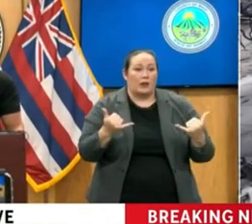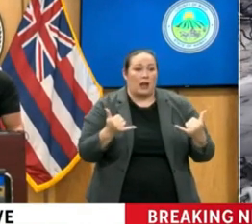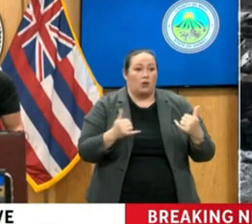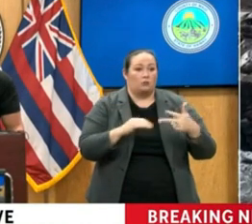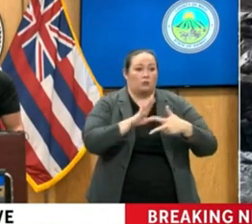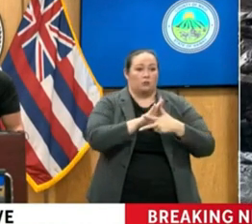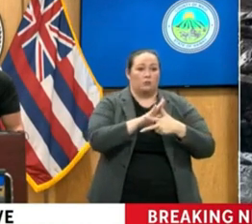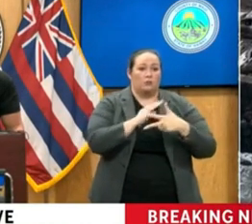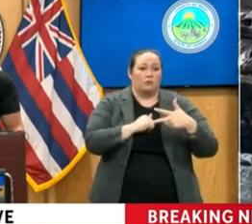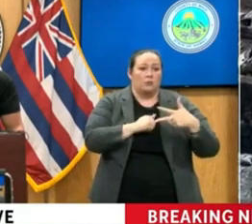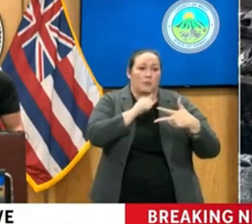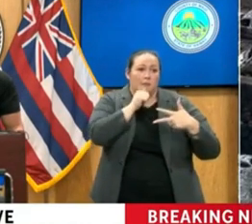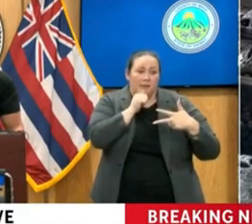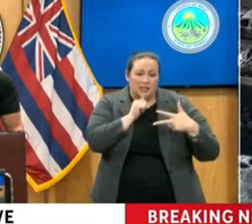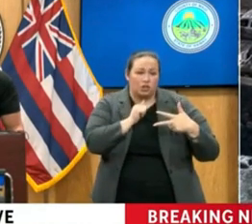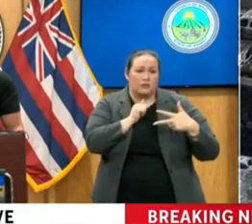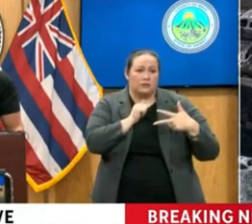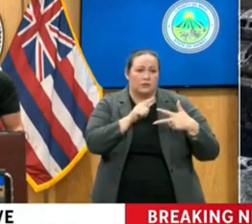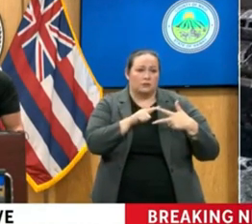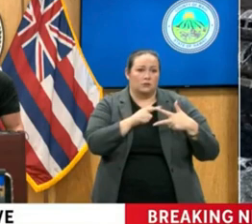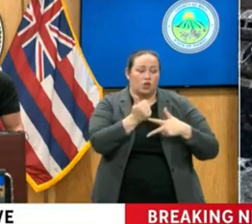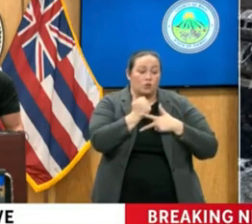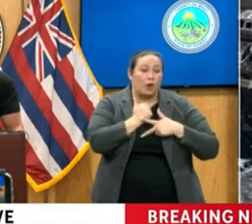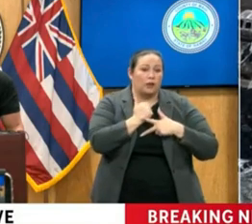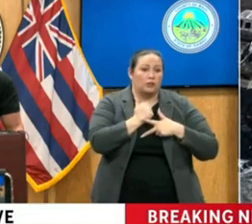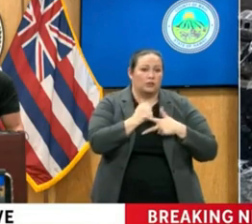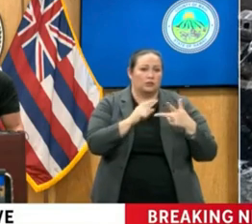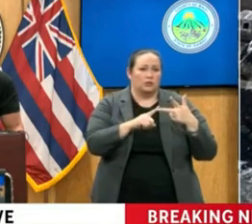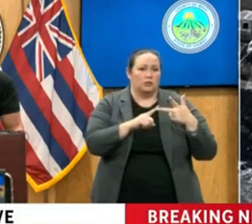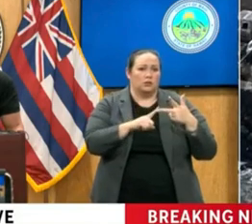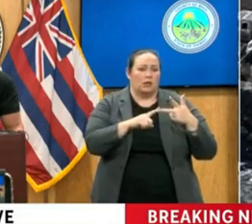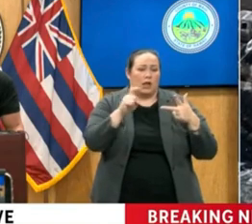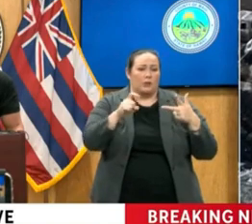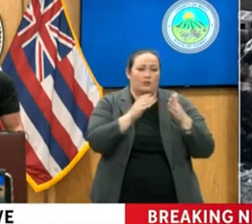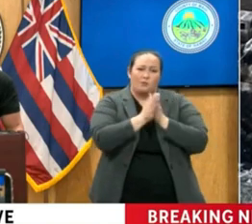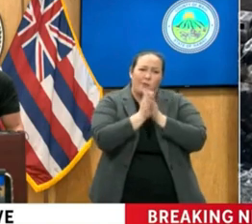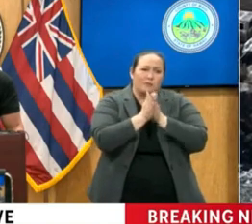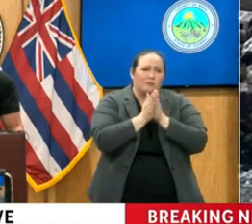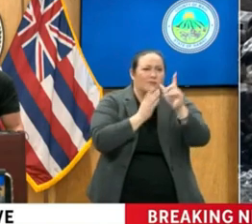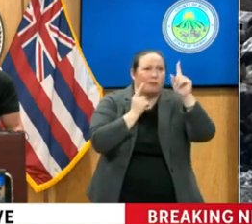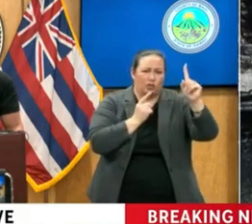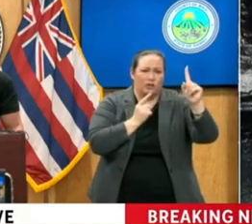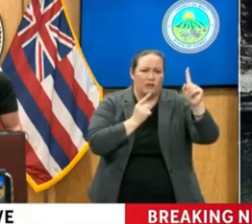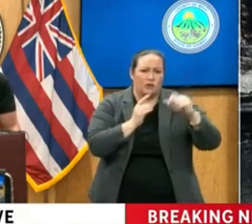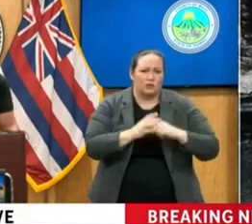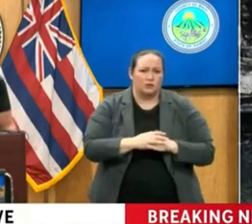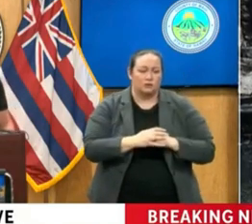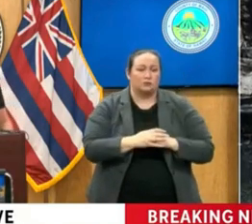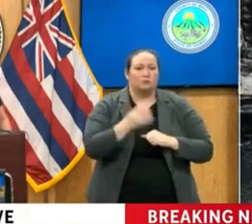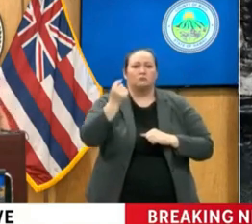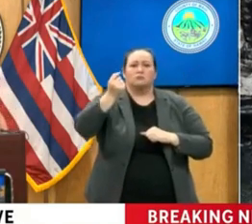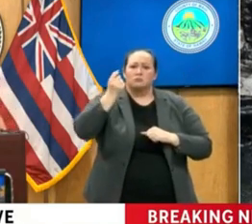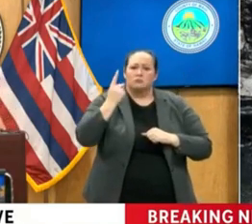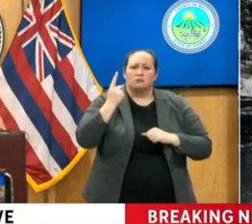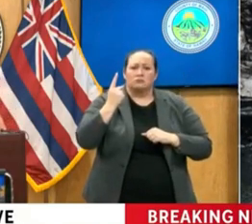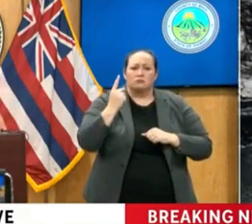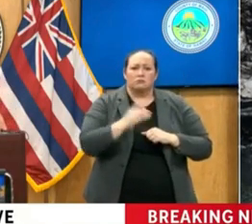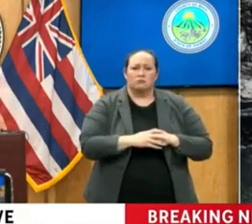need your patience. We need your prayers. And we need your perseverance. Understand this.